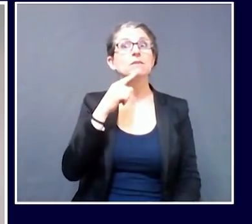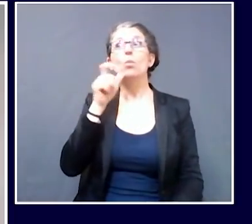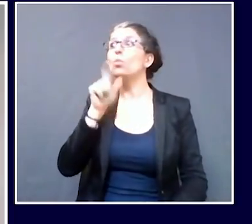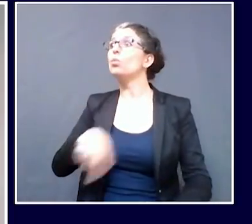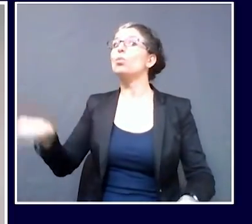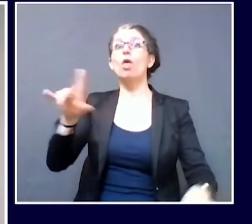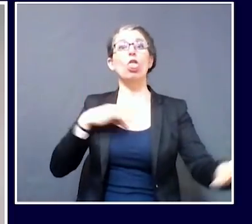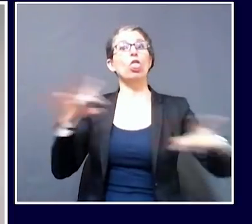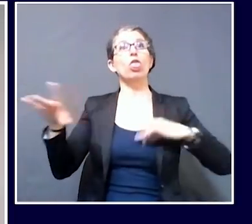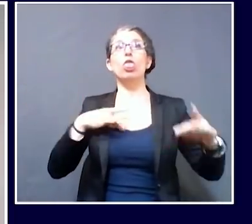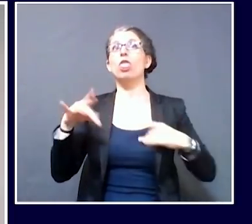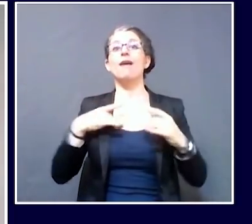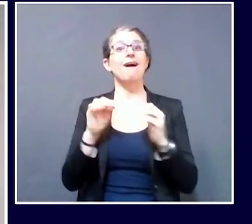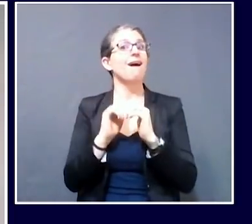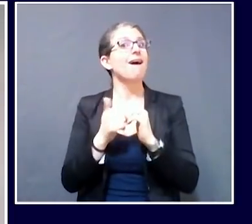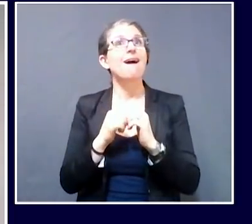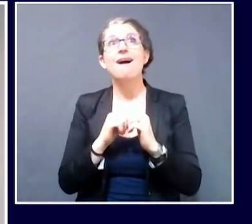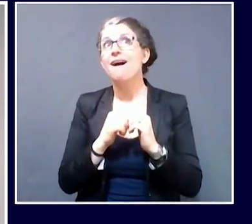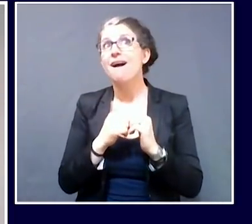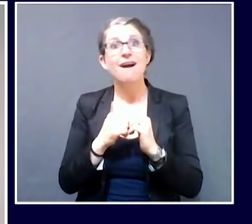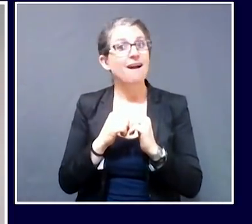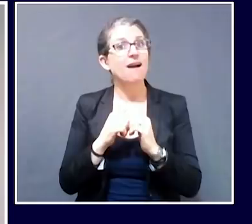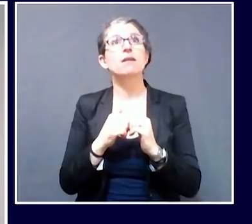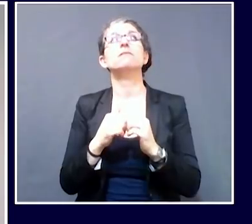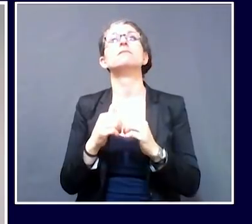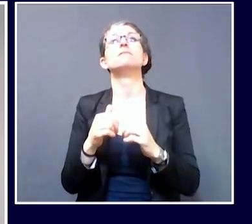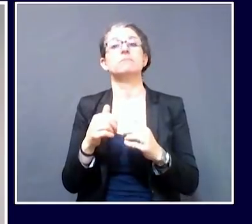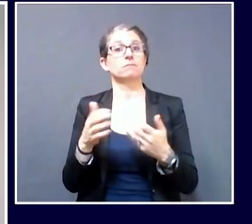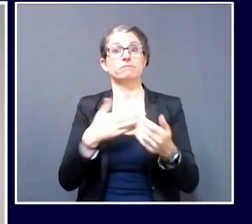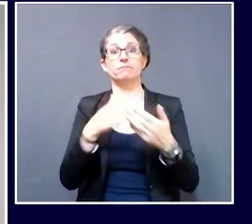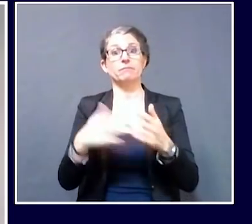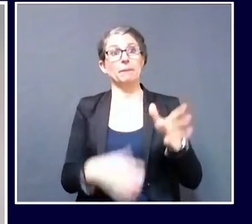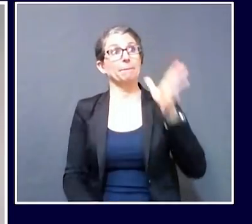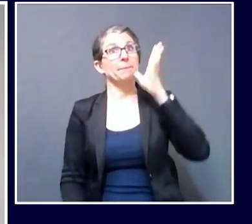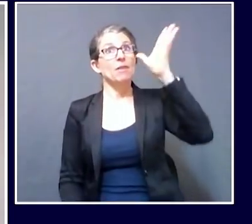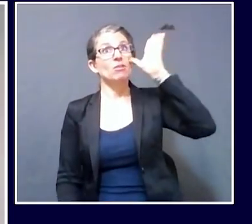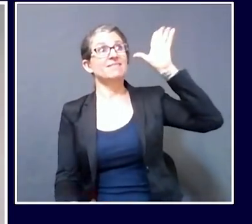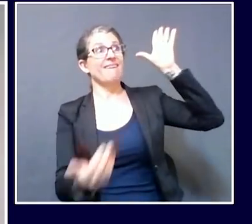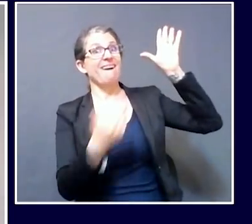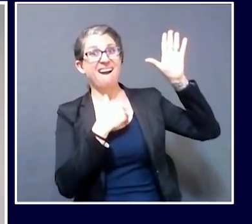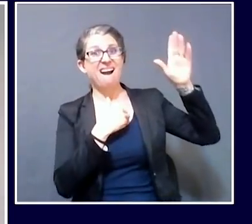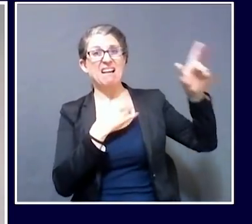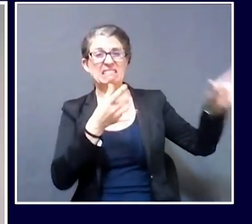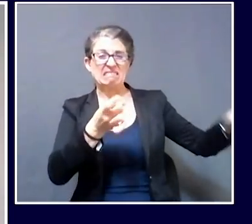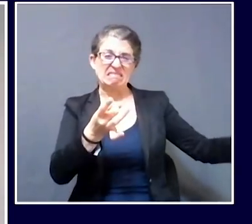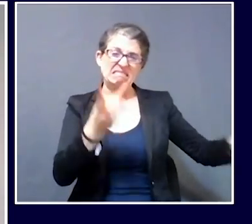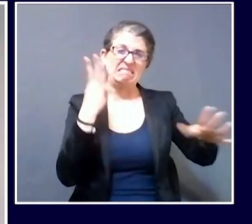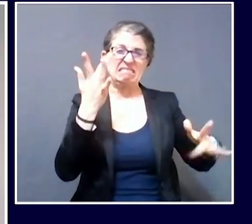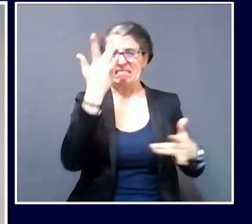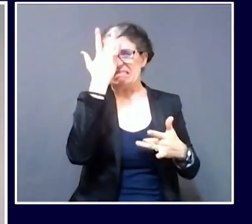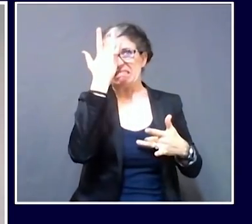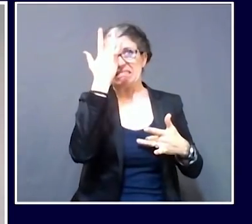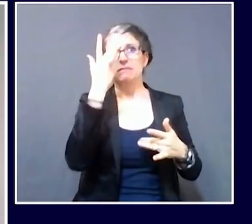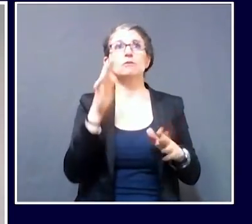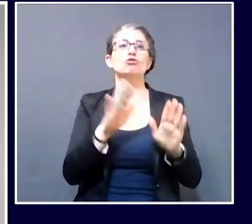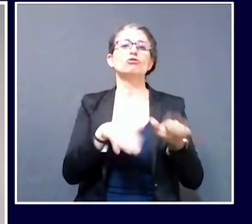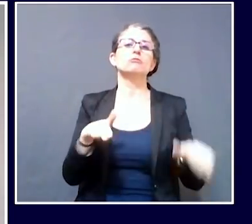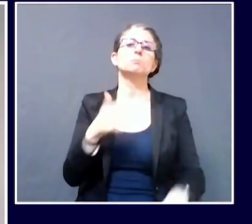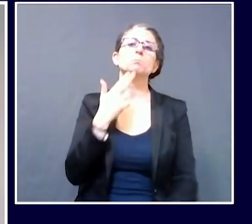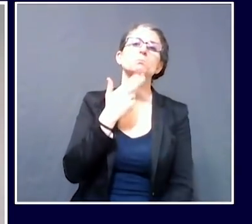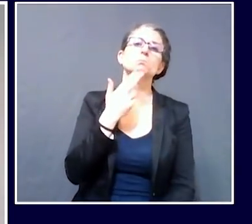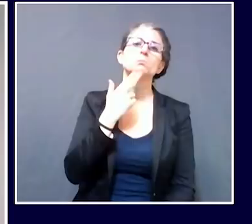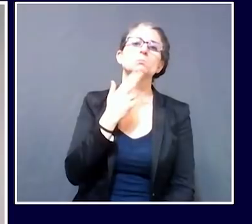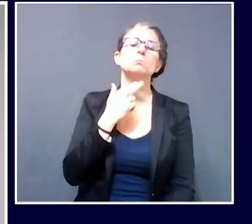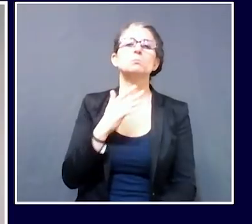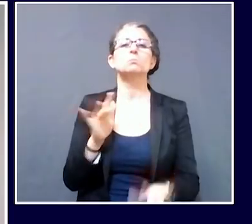in the same, even within the same household as compared to adults. So by focusing on the adults, we believe by implication, we're also